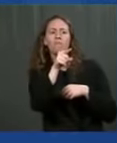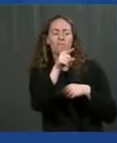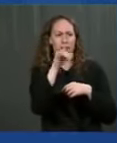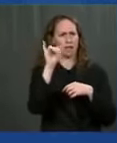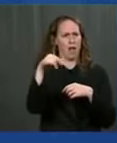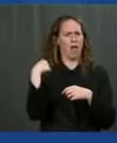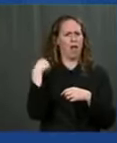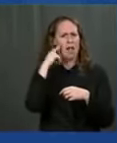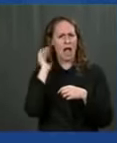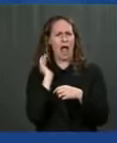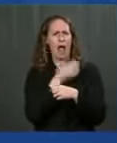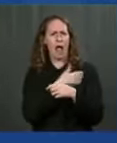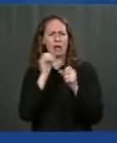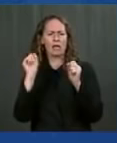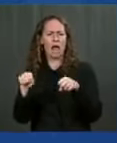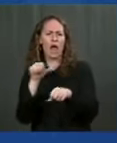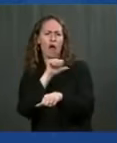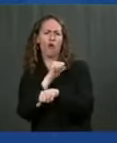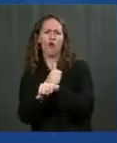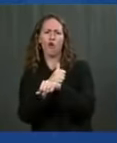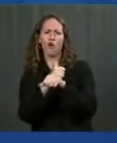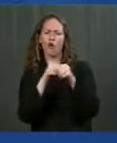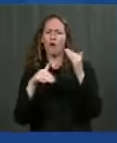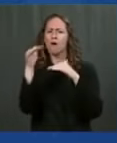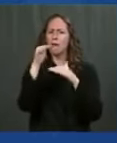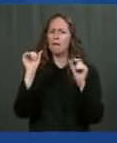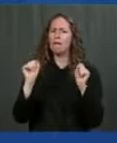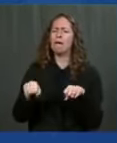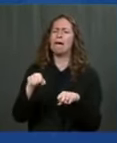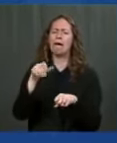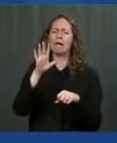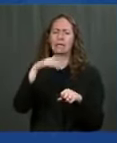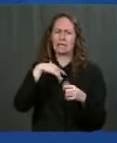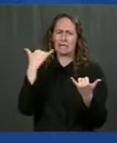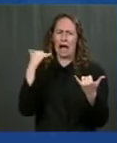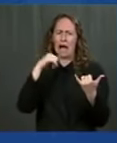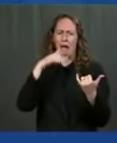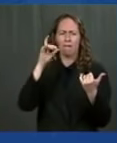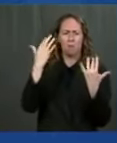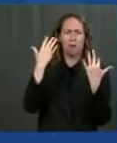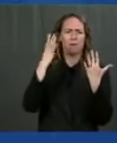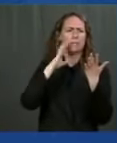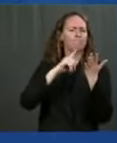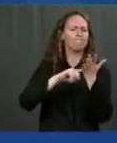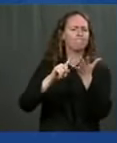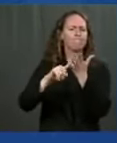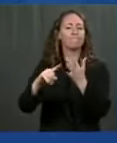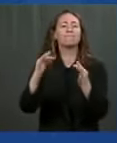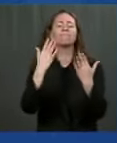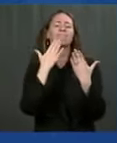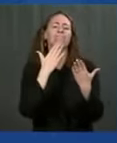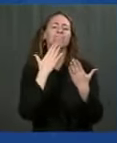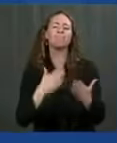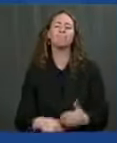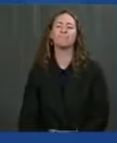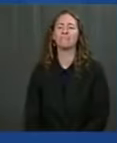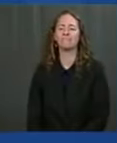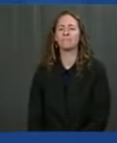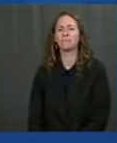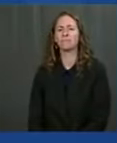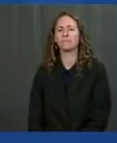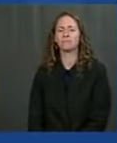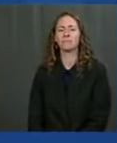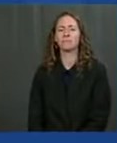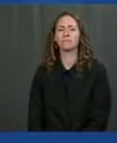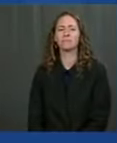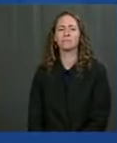enough to give you an answer yet. I've asked that to be checked. So, thank you all very much. The status of getting Americans out of Afghanistan. Mr.